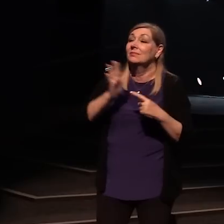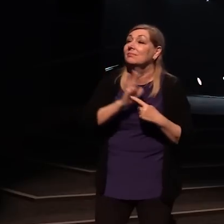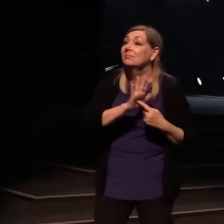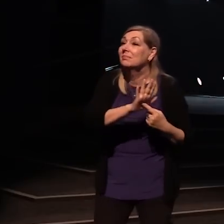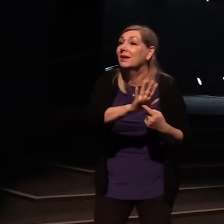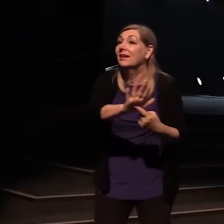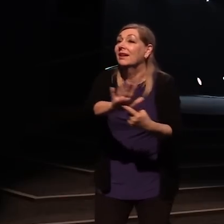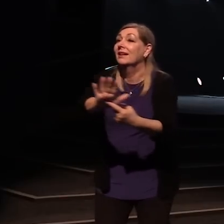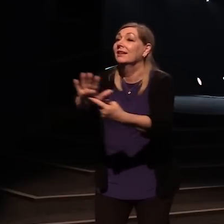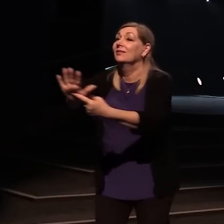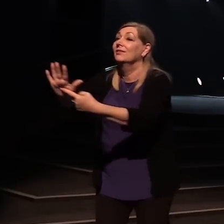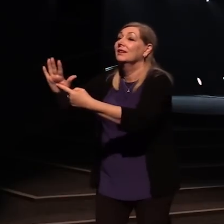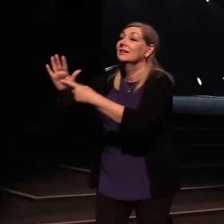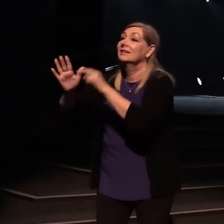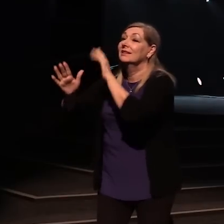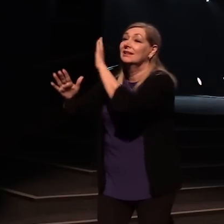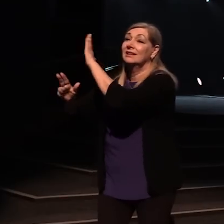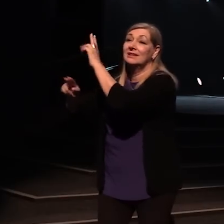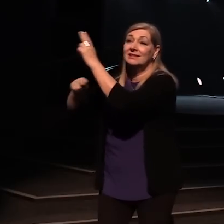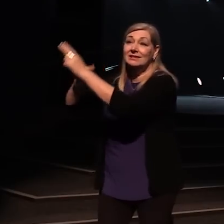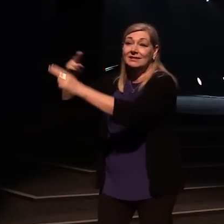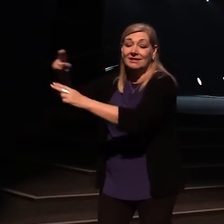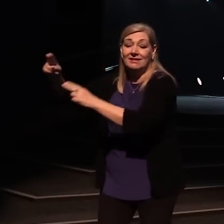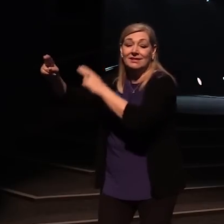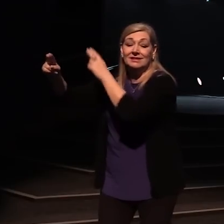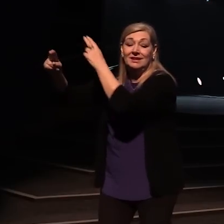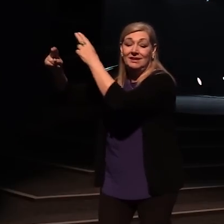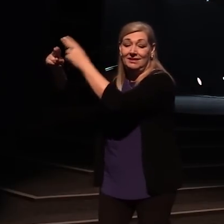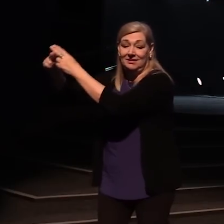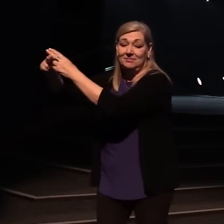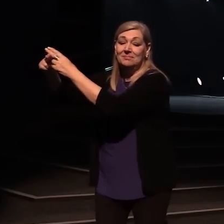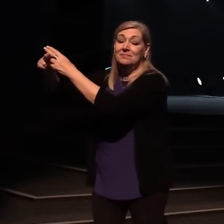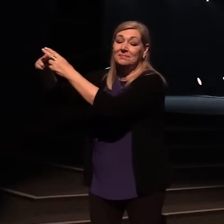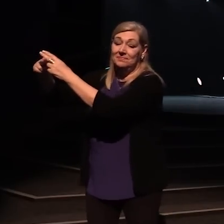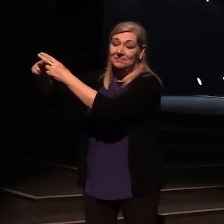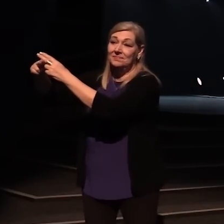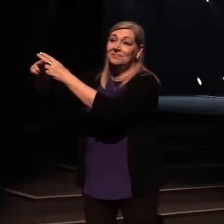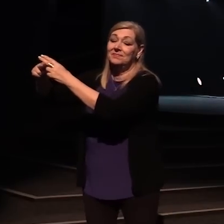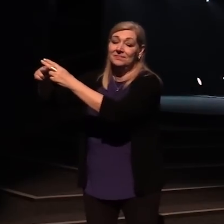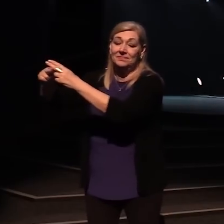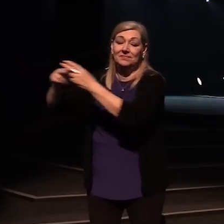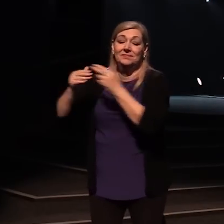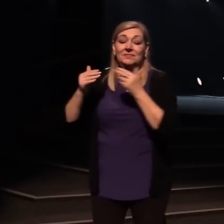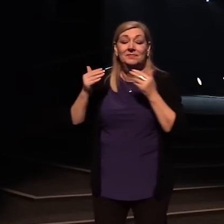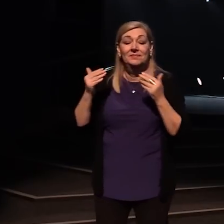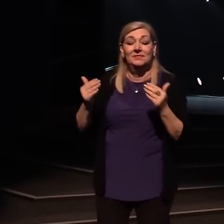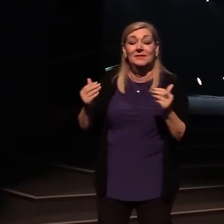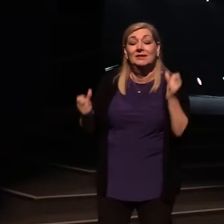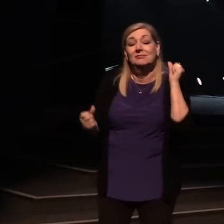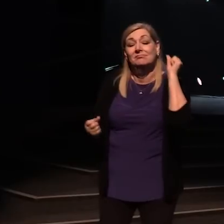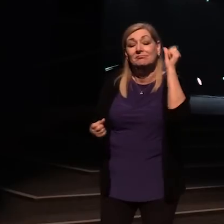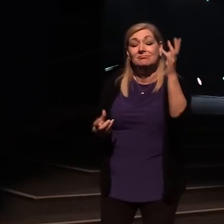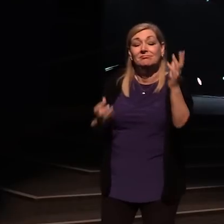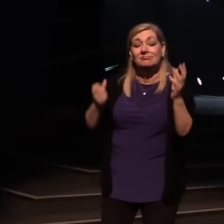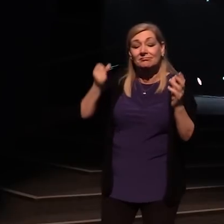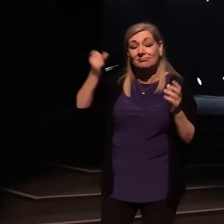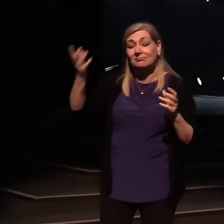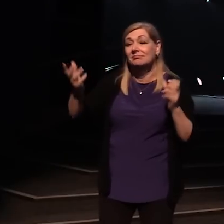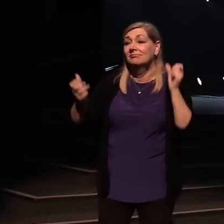Let us magnify his name. The name of Jesus.